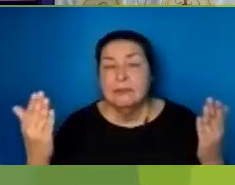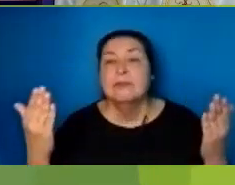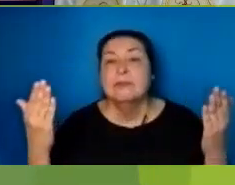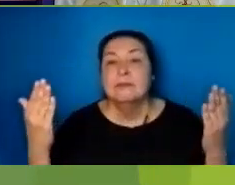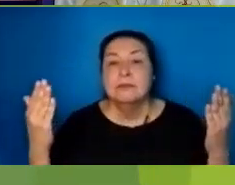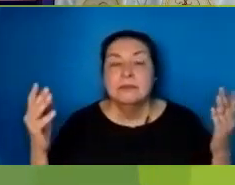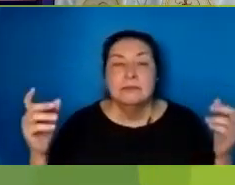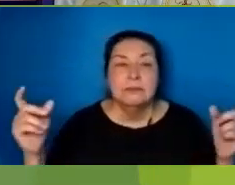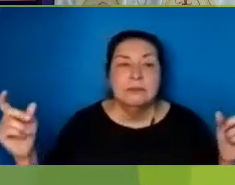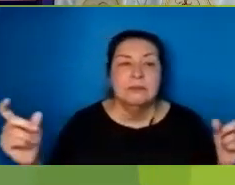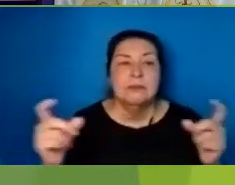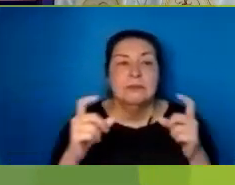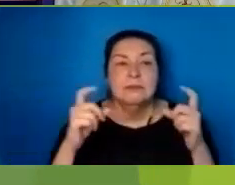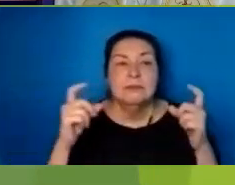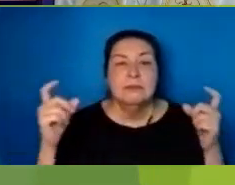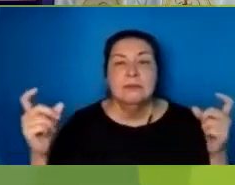Alleluia